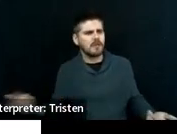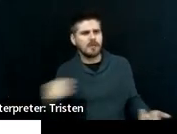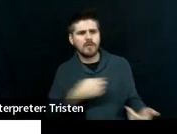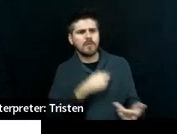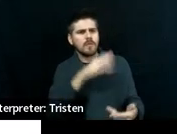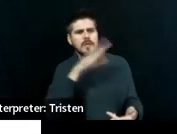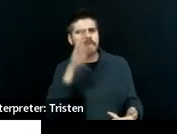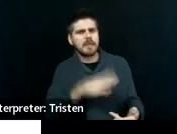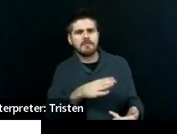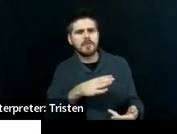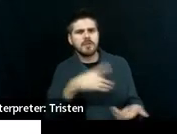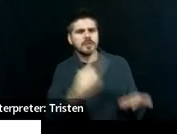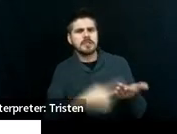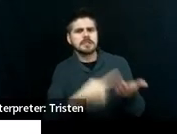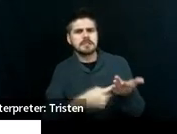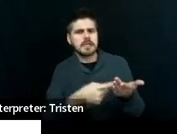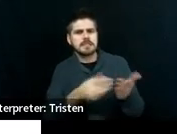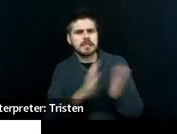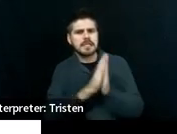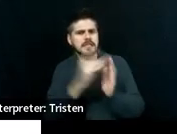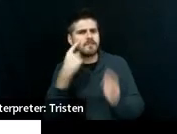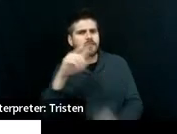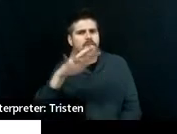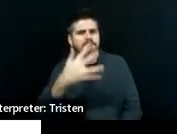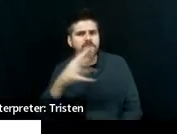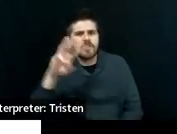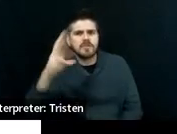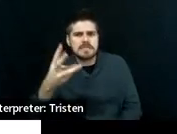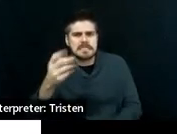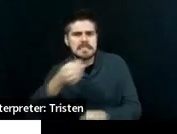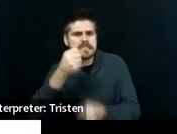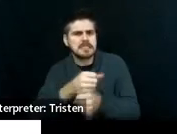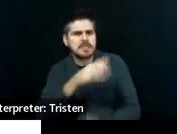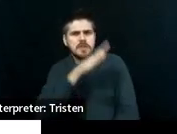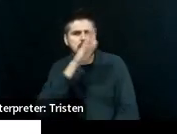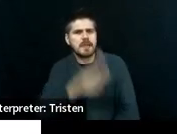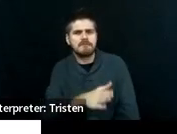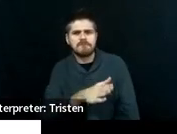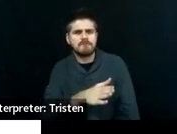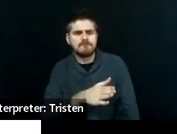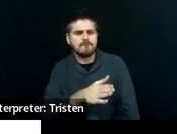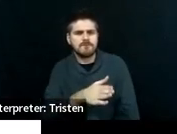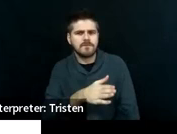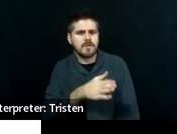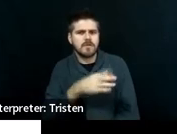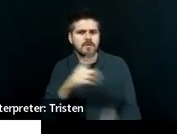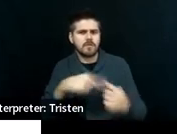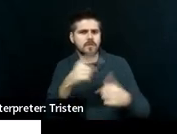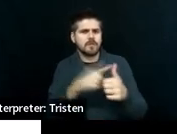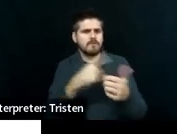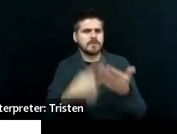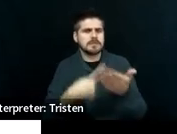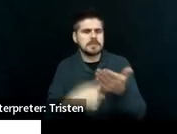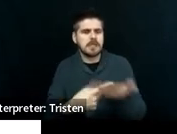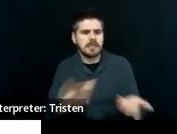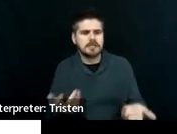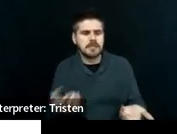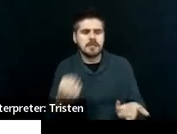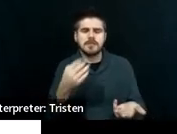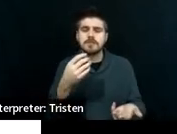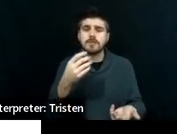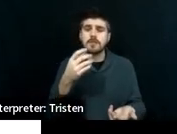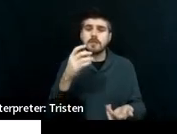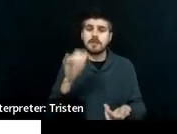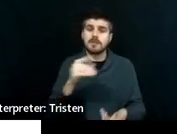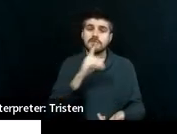asking for a fifth or sixth year when this course of study was discussed. So this is really a CYA,